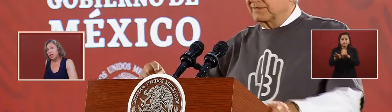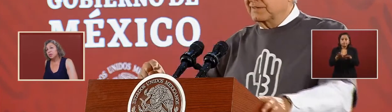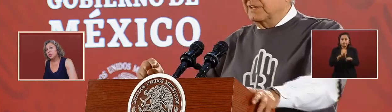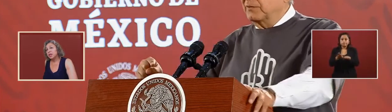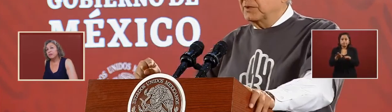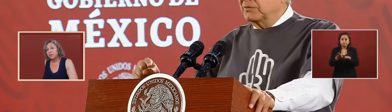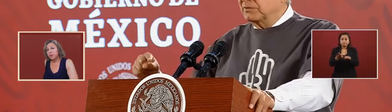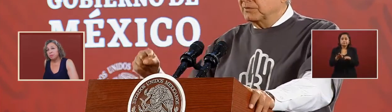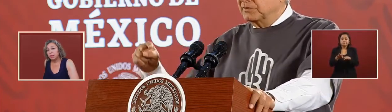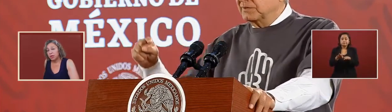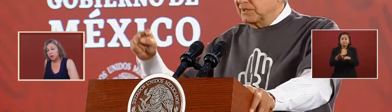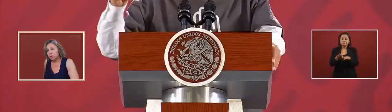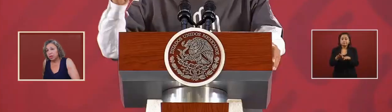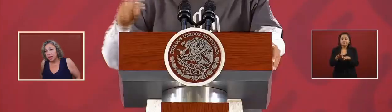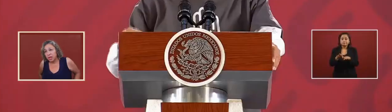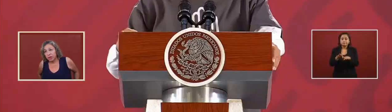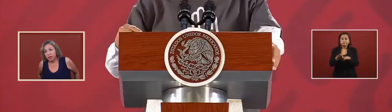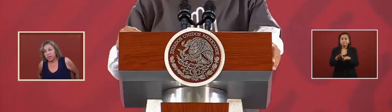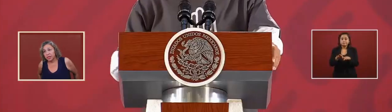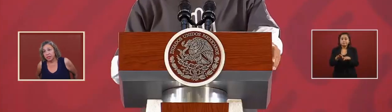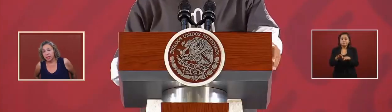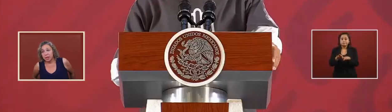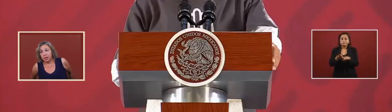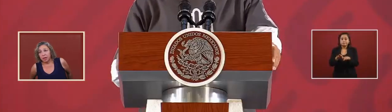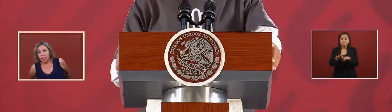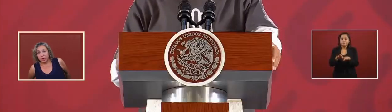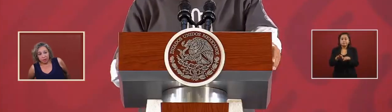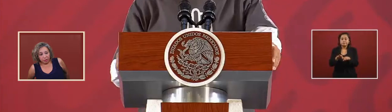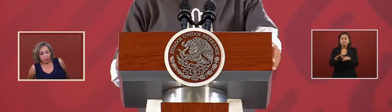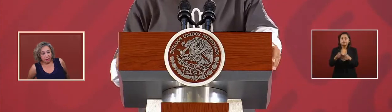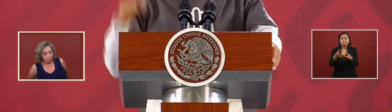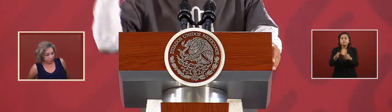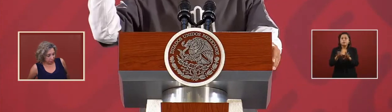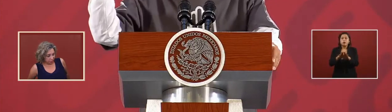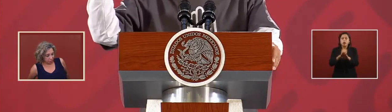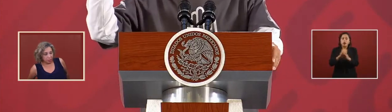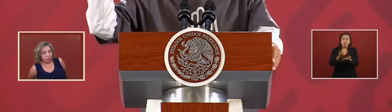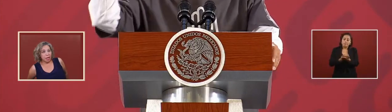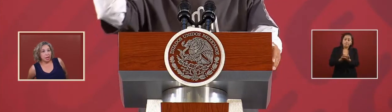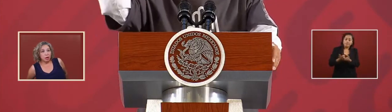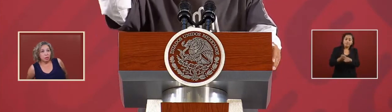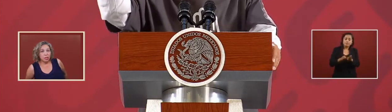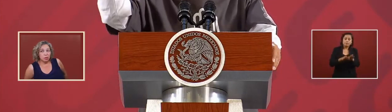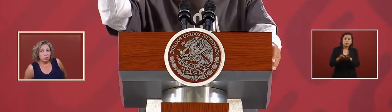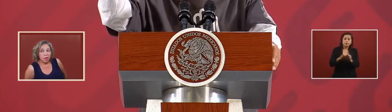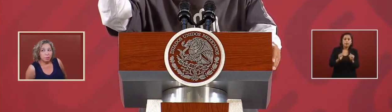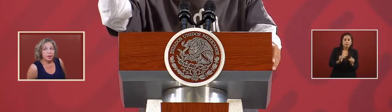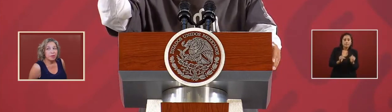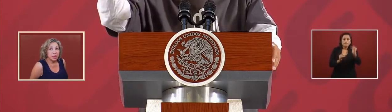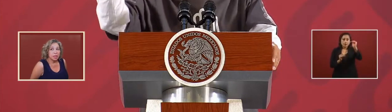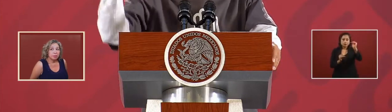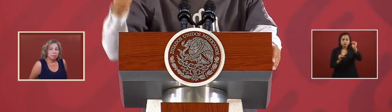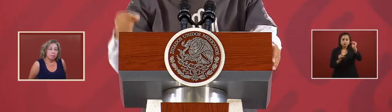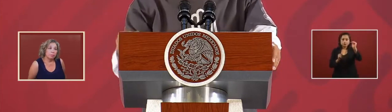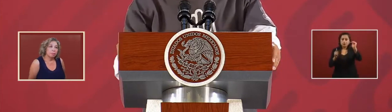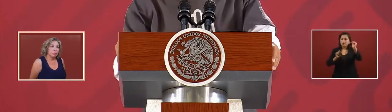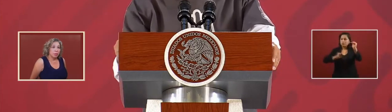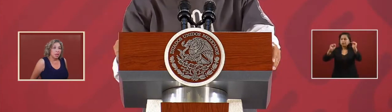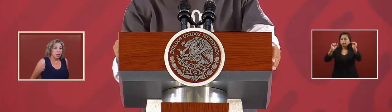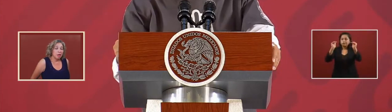it will never be below the increase under inflation it always will be above it